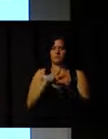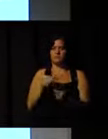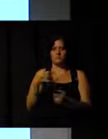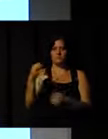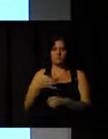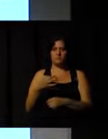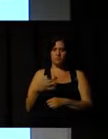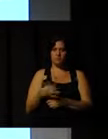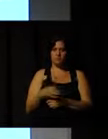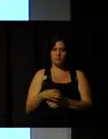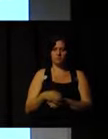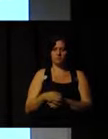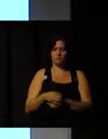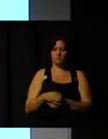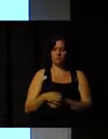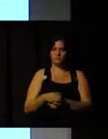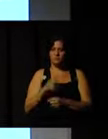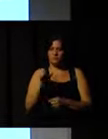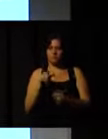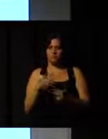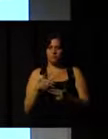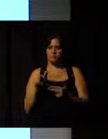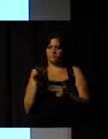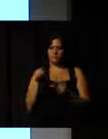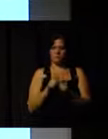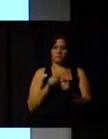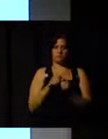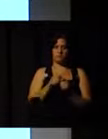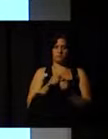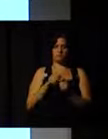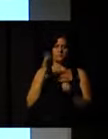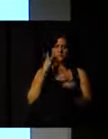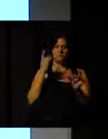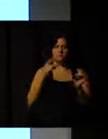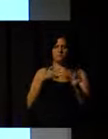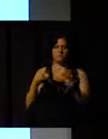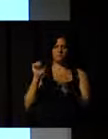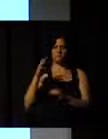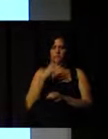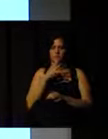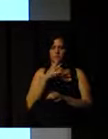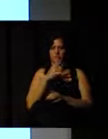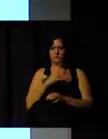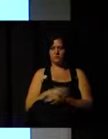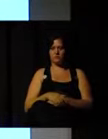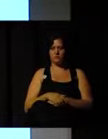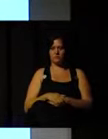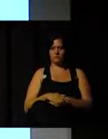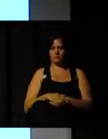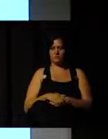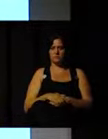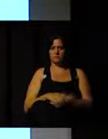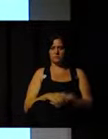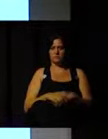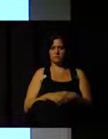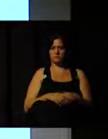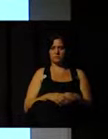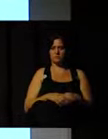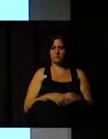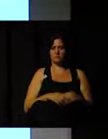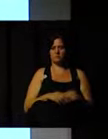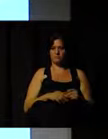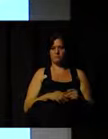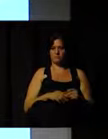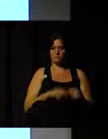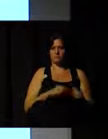If you have a word in which what you are doing in your daily life is recognized, and then it's related with